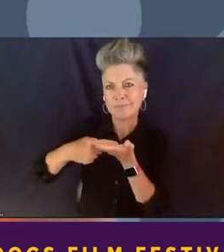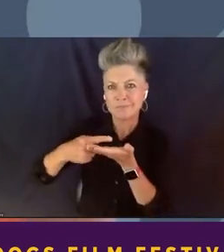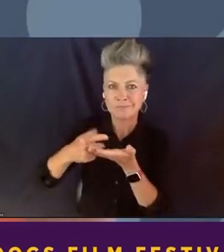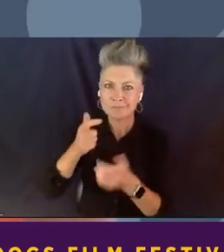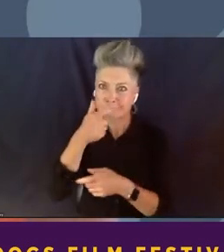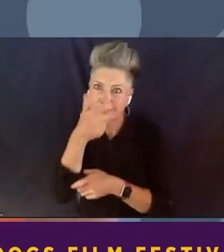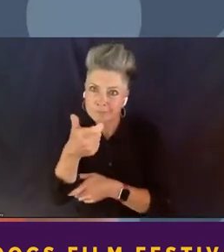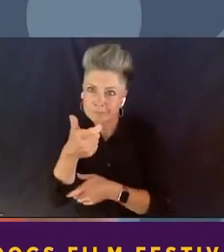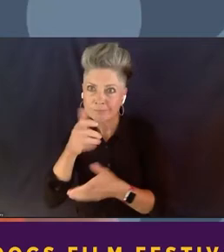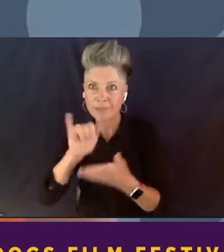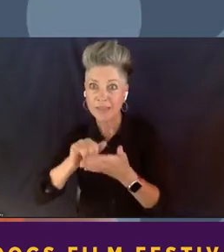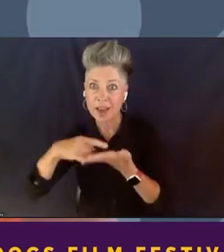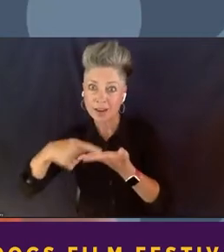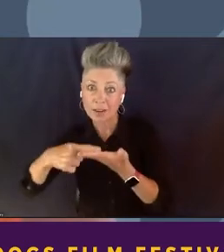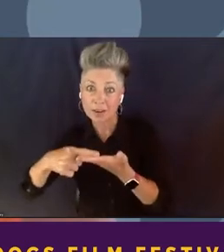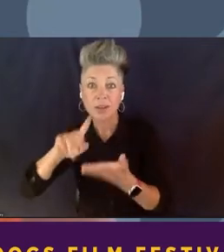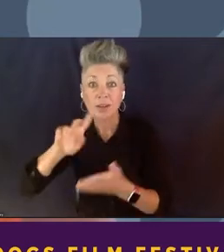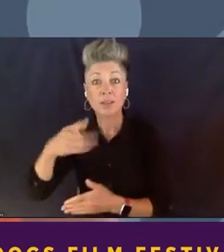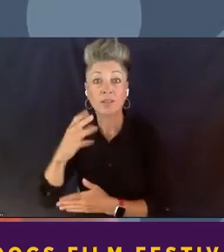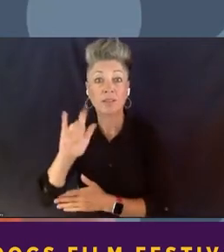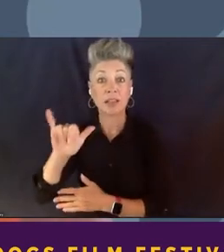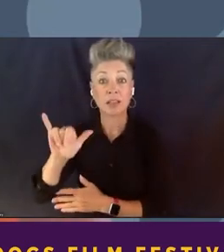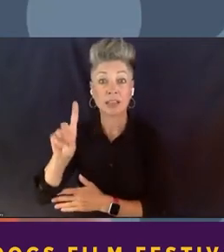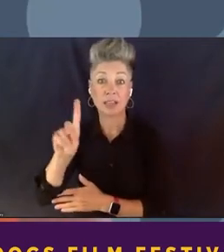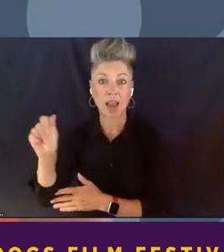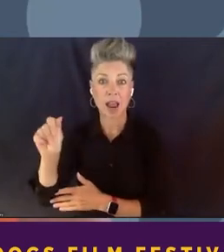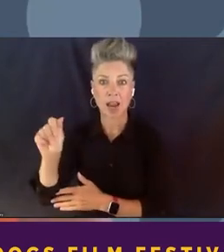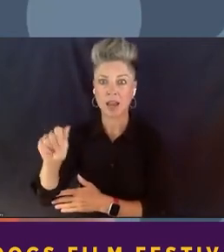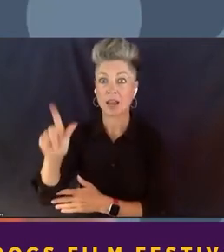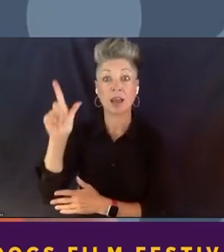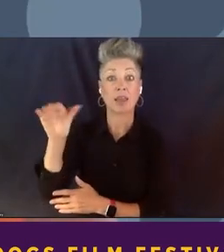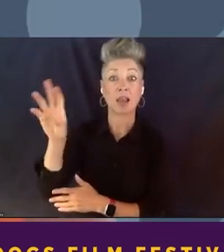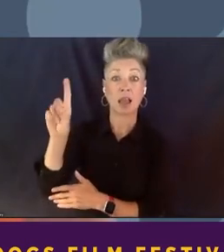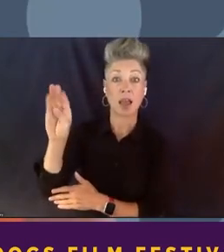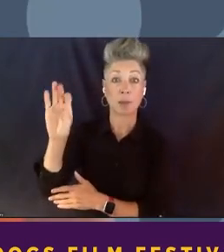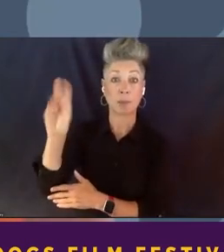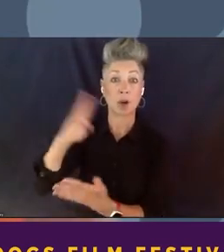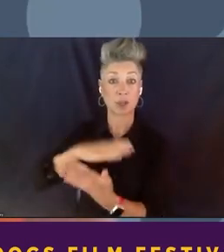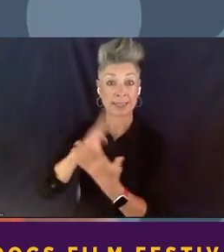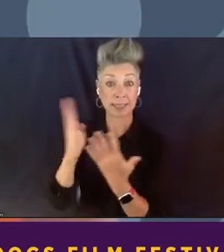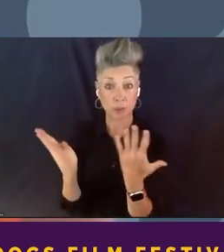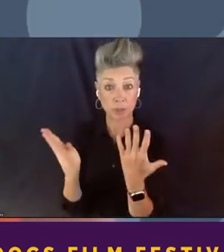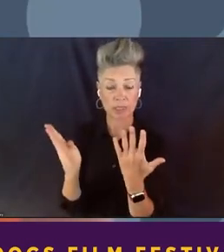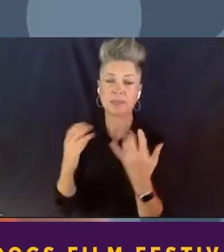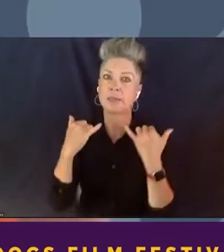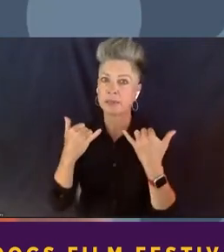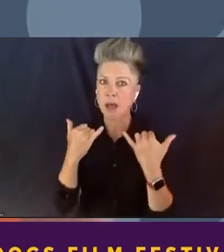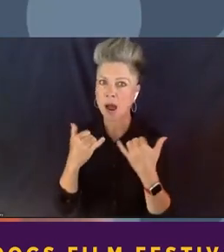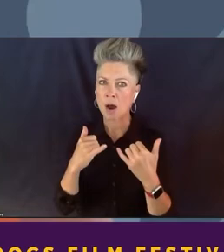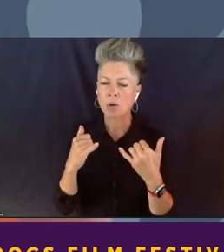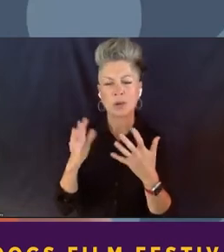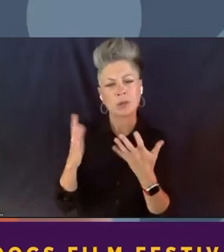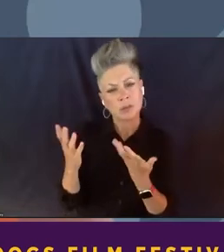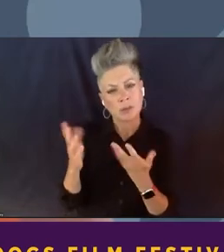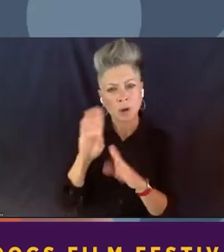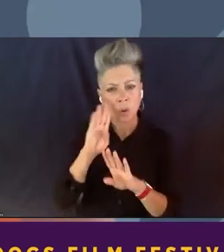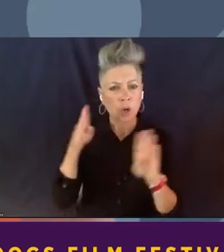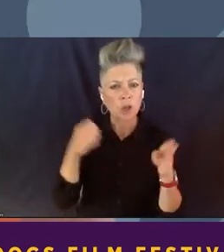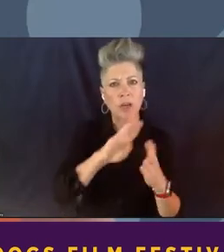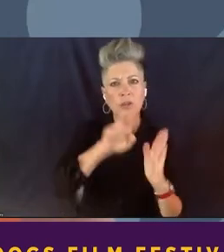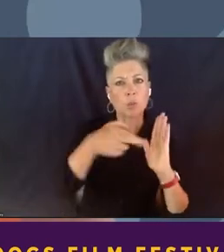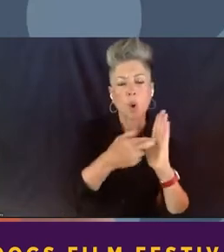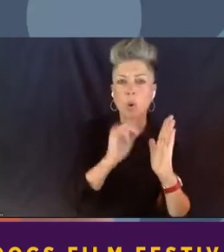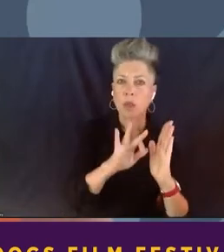Philly DA, the Landmark Series. And we're continuing to look now at the role of engagement and impact